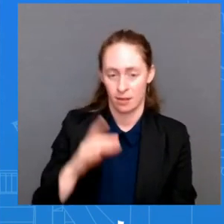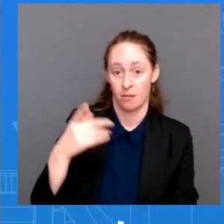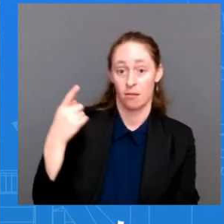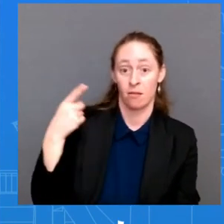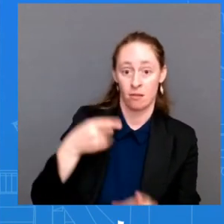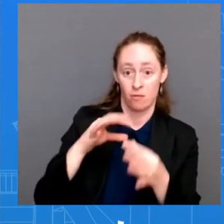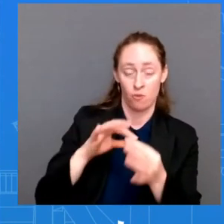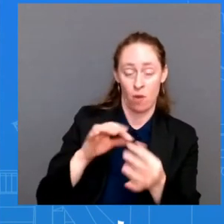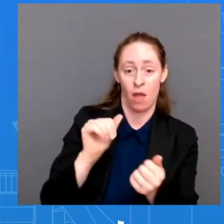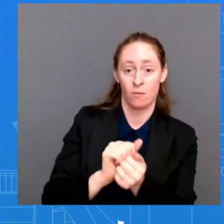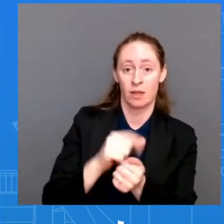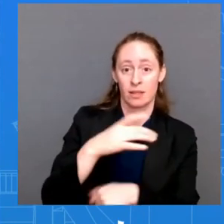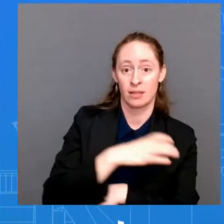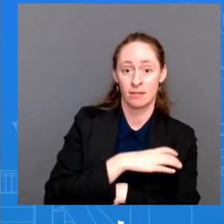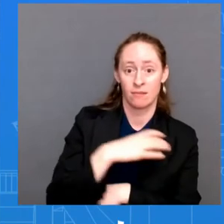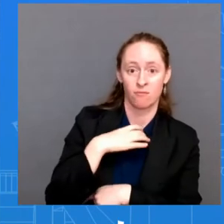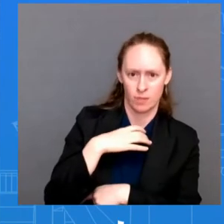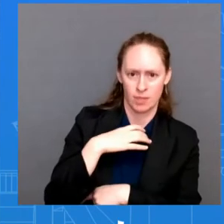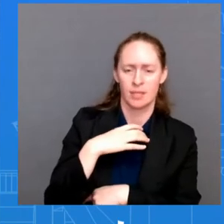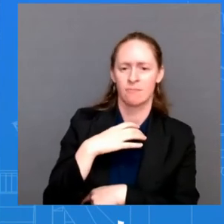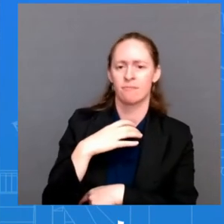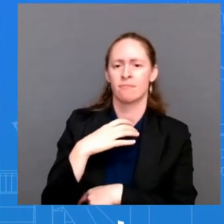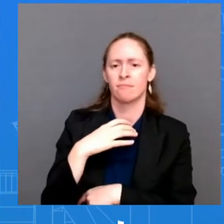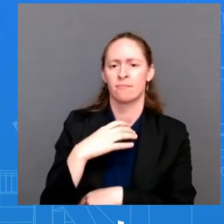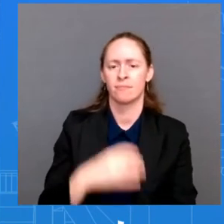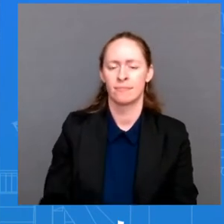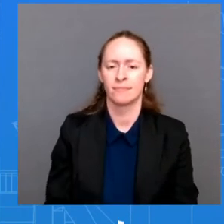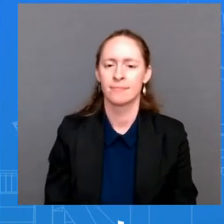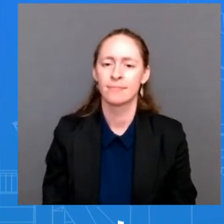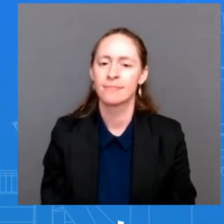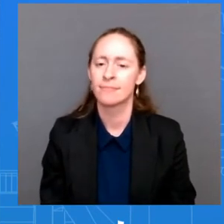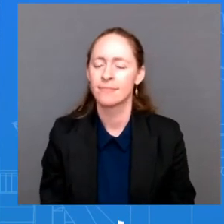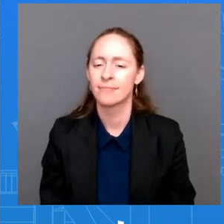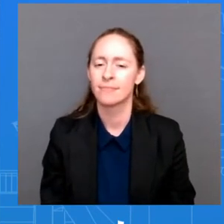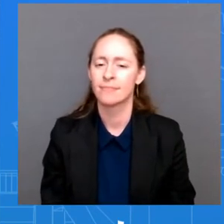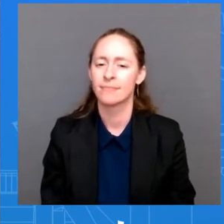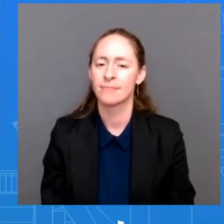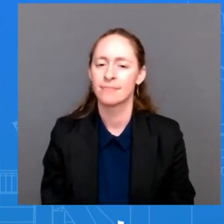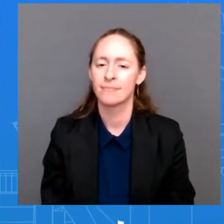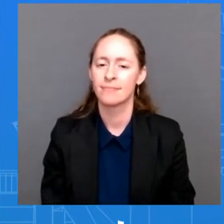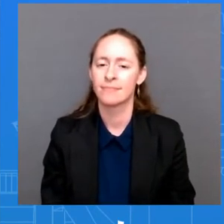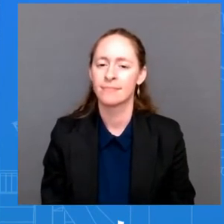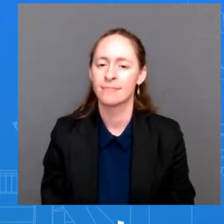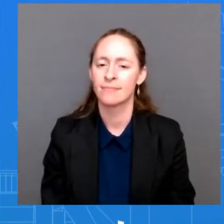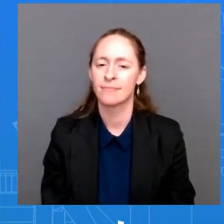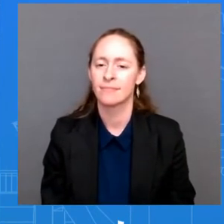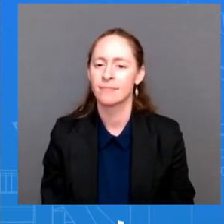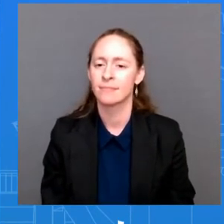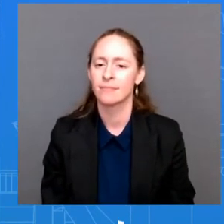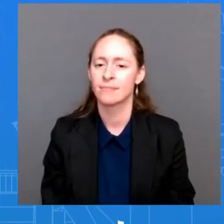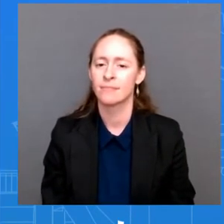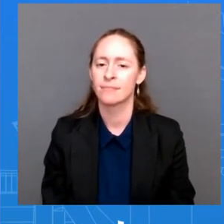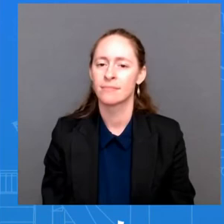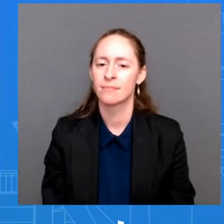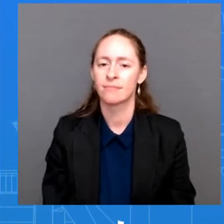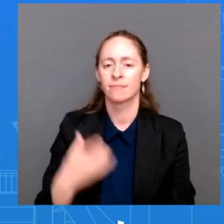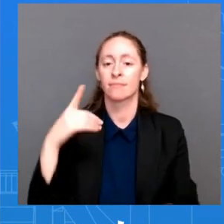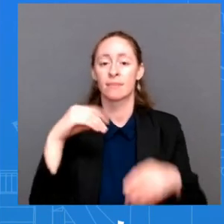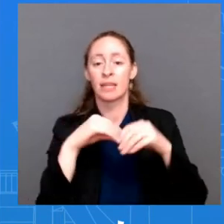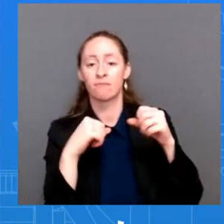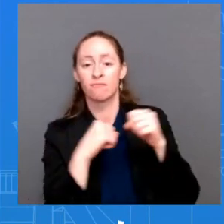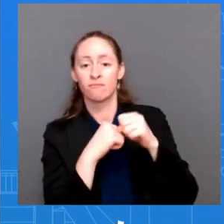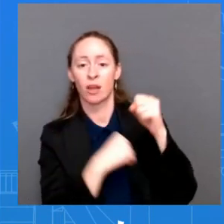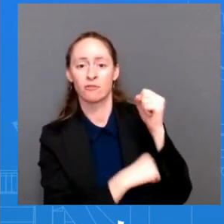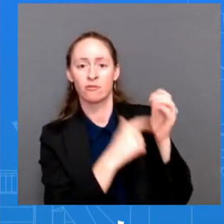an effective body when you are selling that infrastructure package is not to be trusted here i said